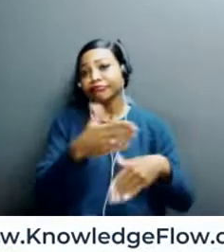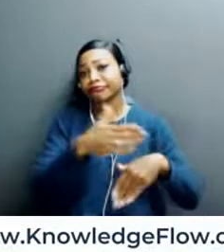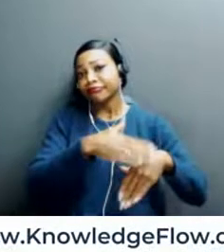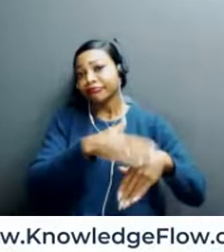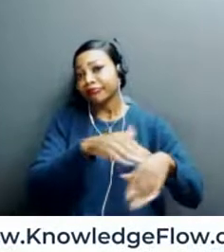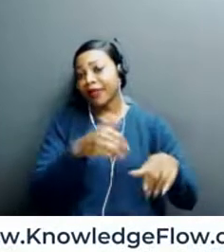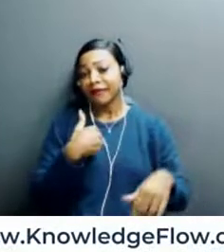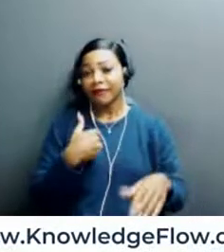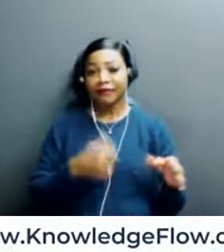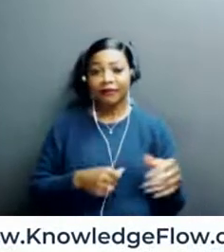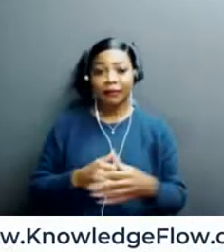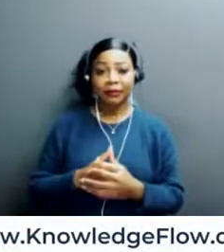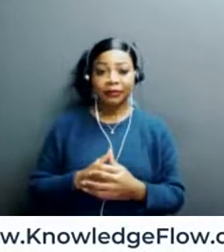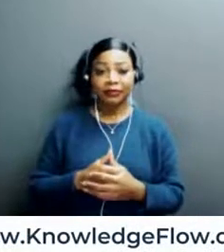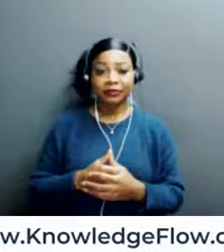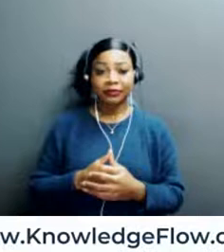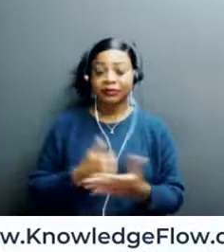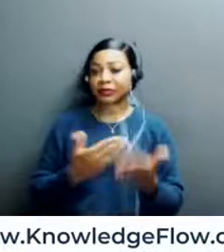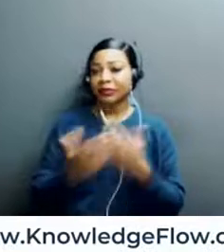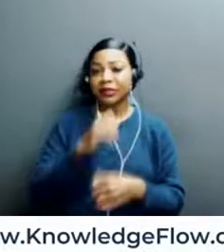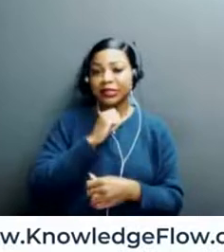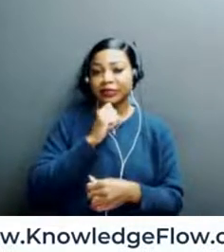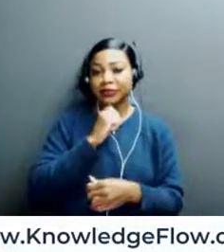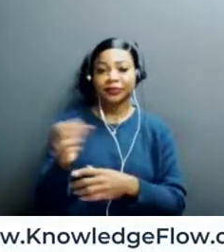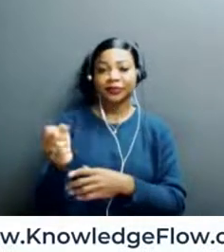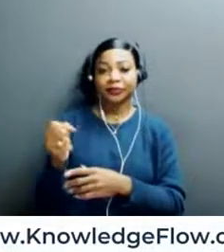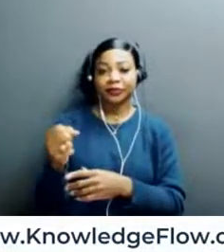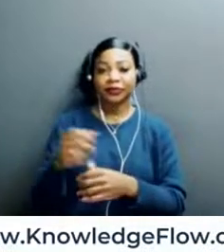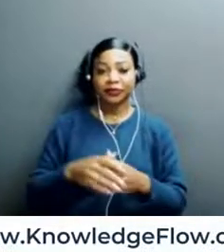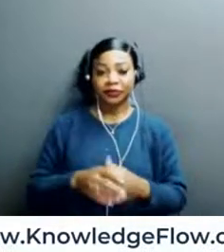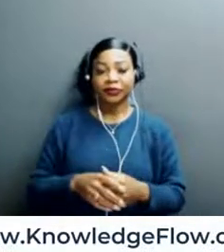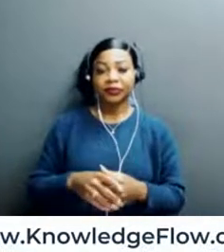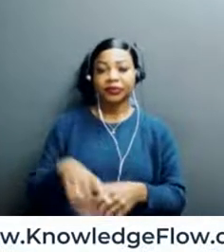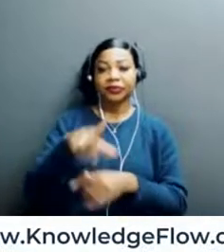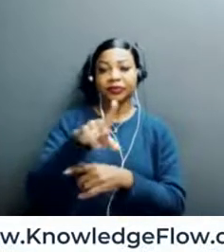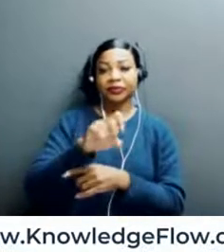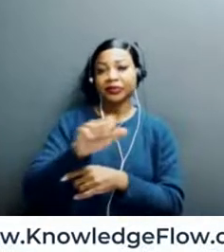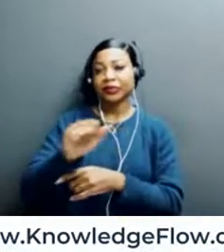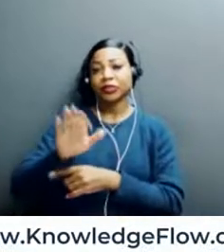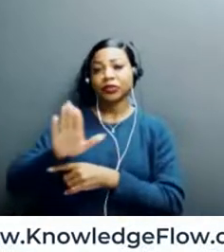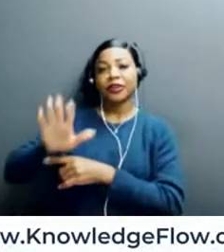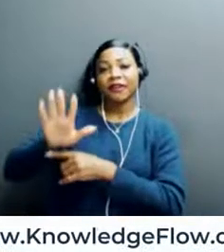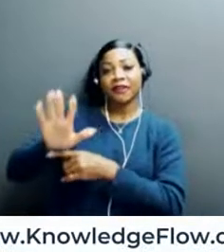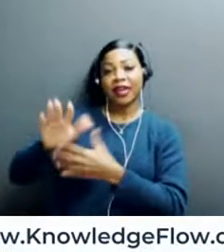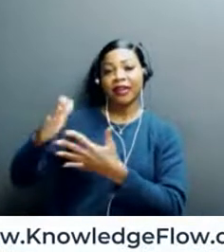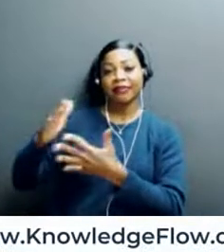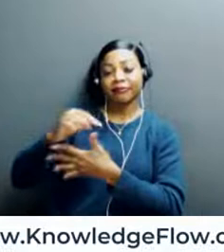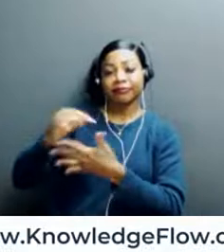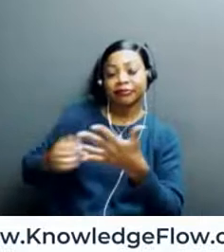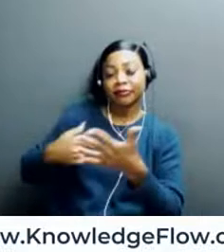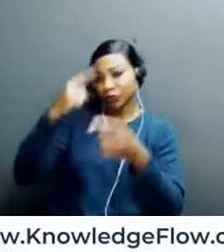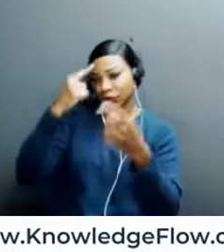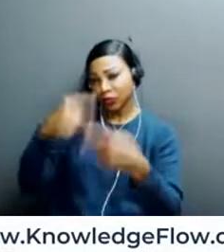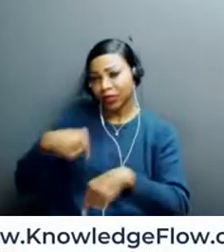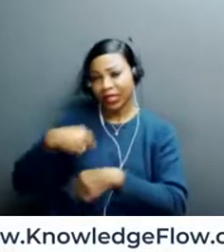we should all do, regardless of age? Yeah, I mean, I think Lisa's five are, I would agree. I think I would